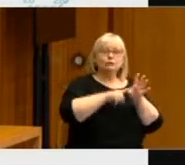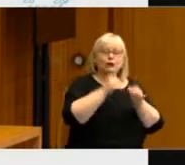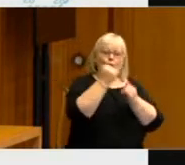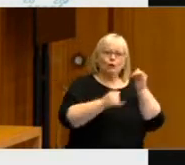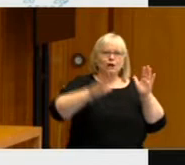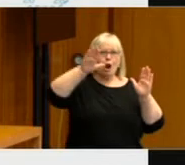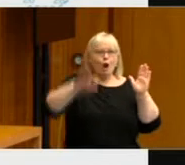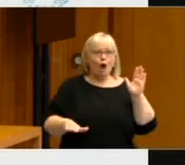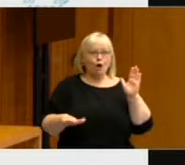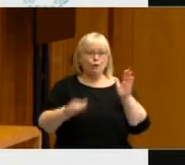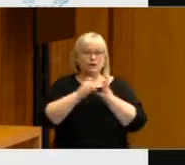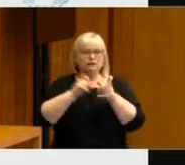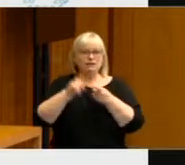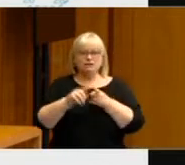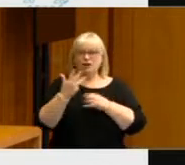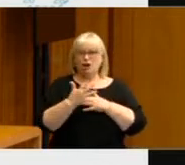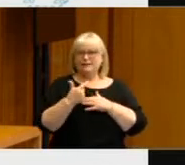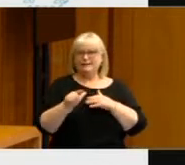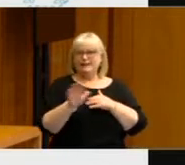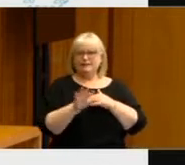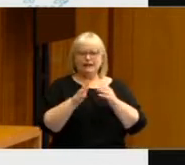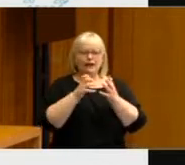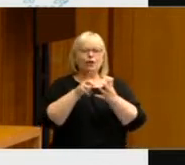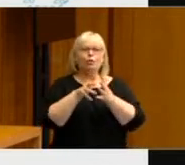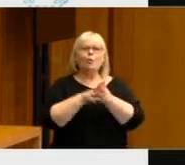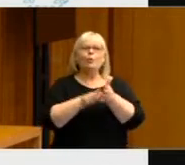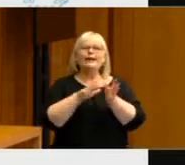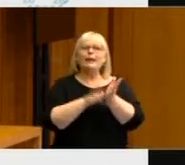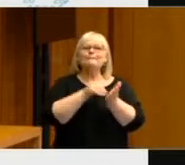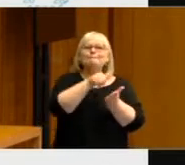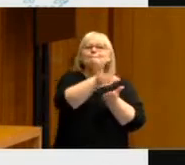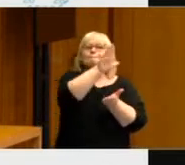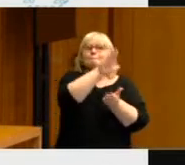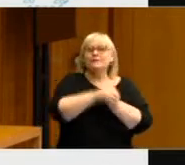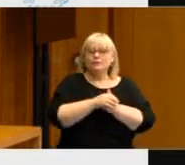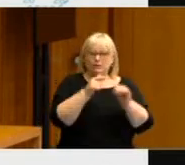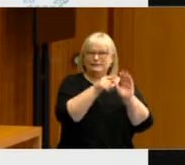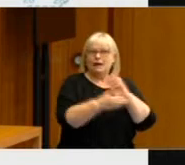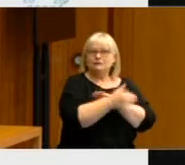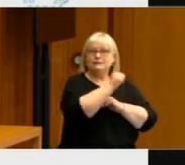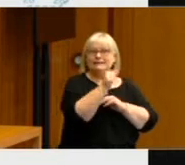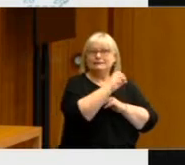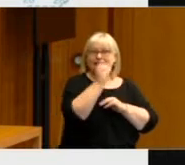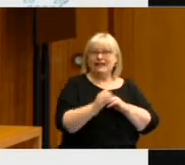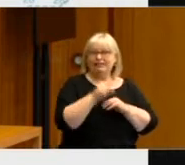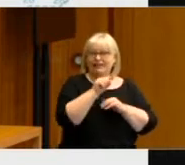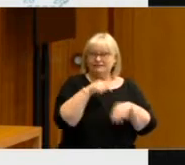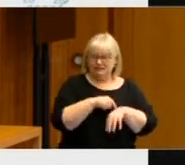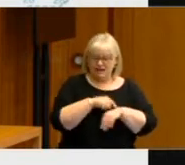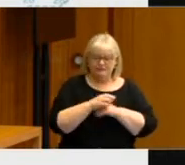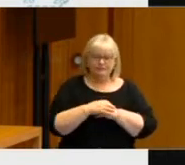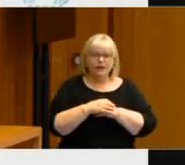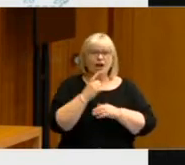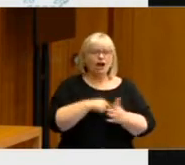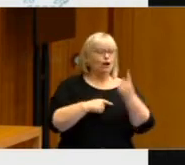since the 1970s Whitlam dismissal at less than 60%. And just one